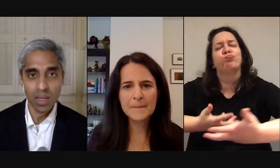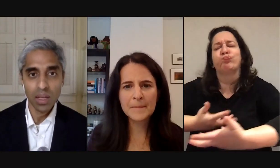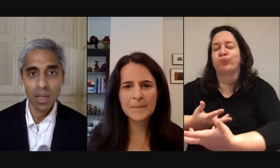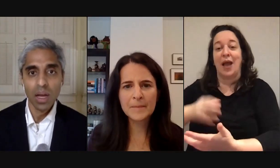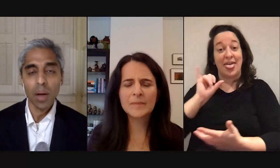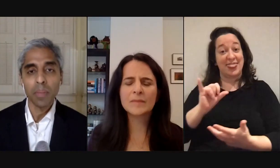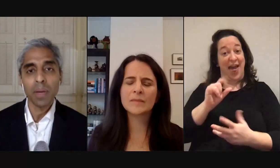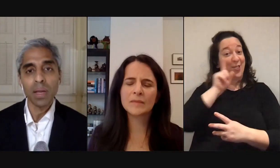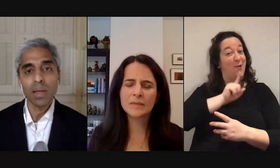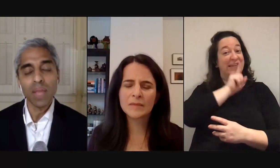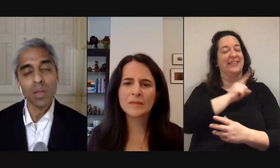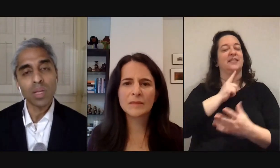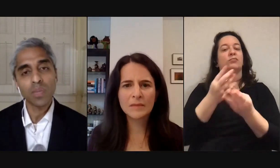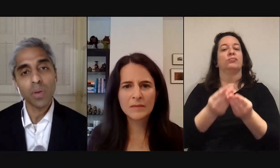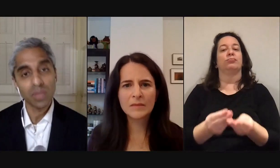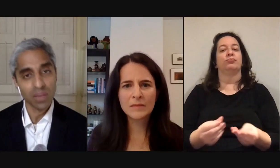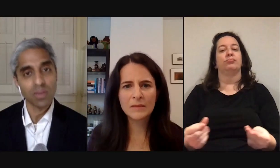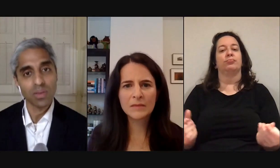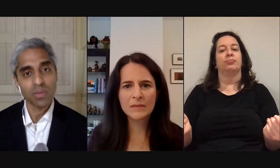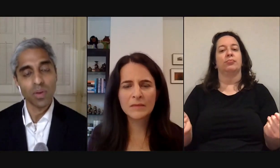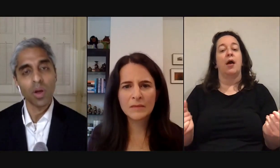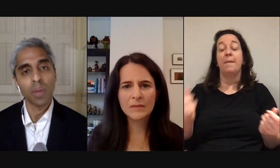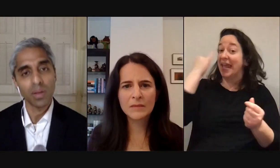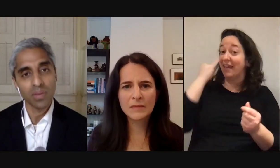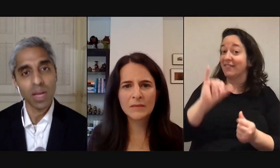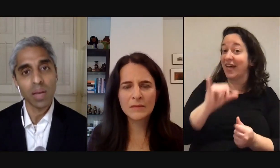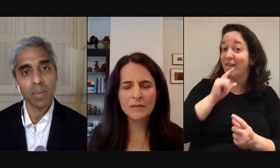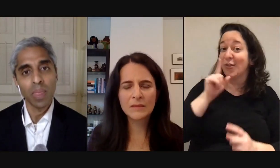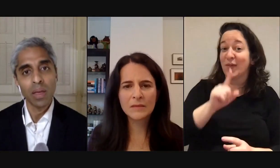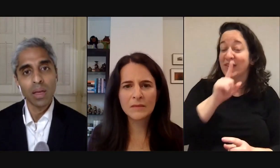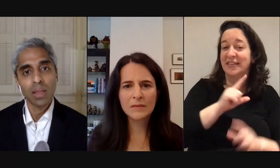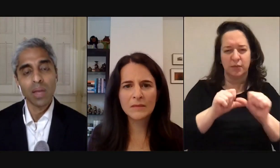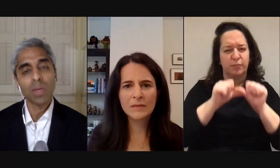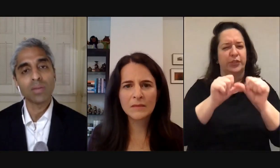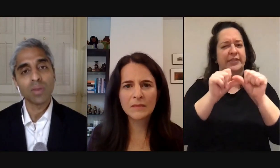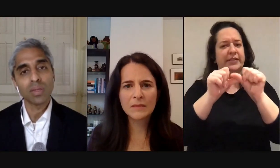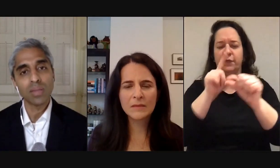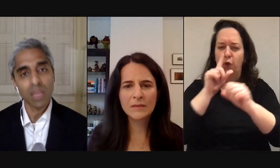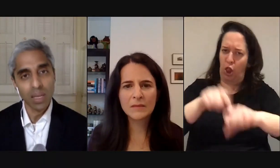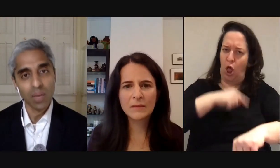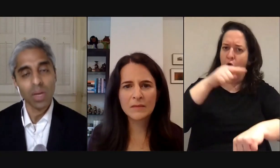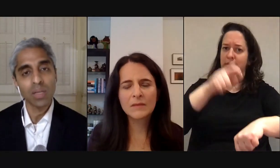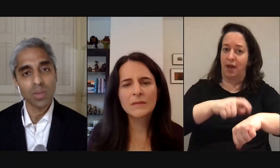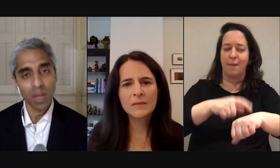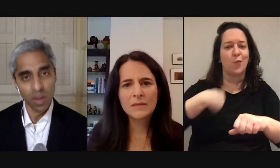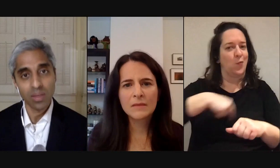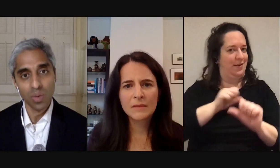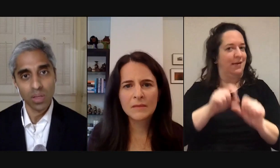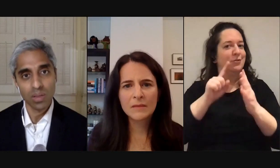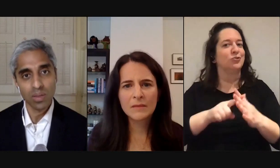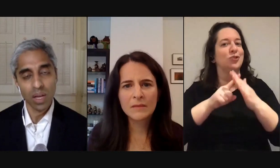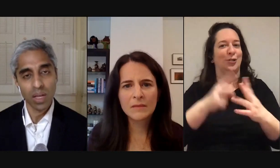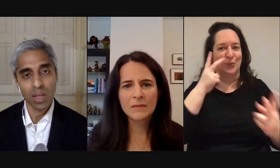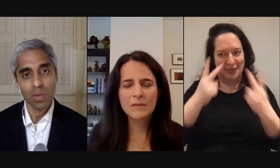subside but if that loneliness persists for long periods of time then we can start to see and run into the health